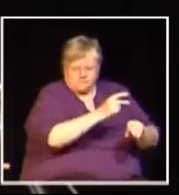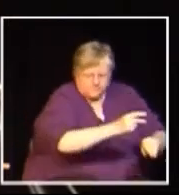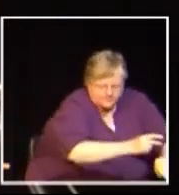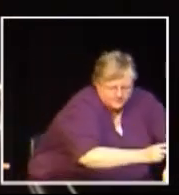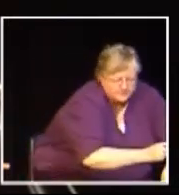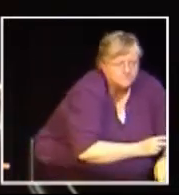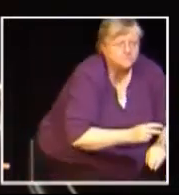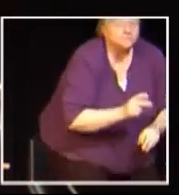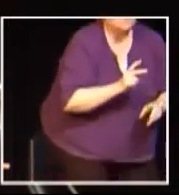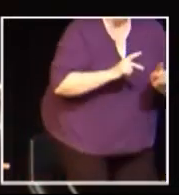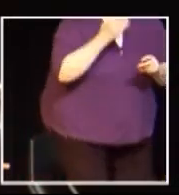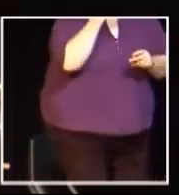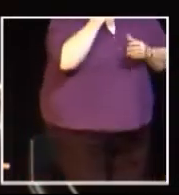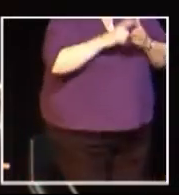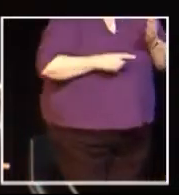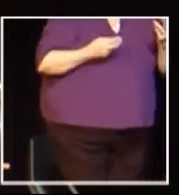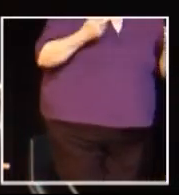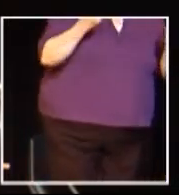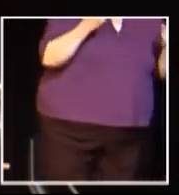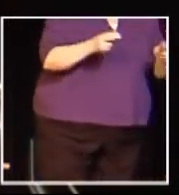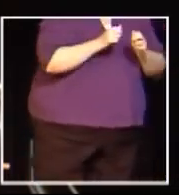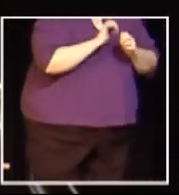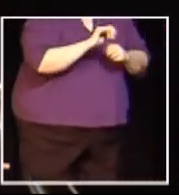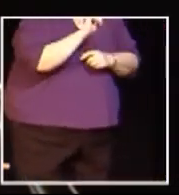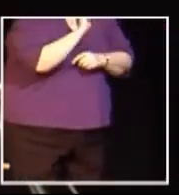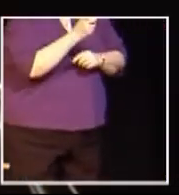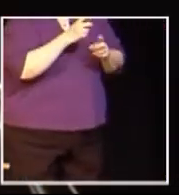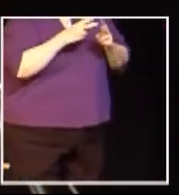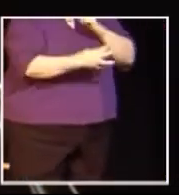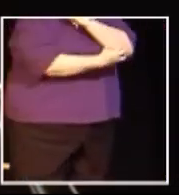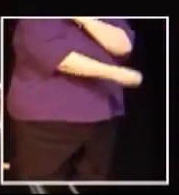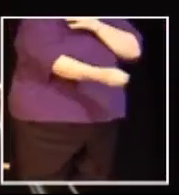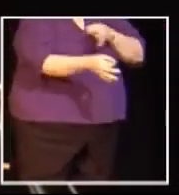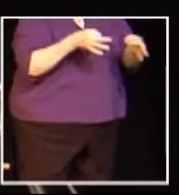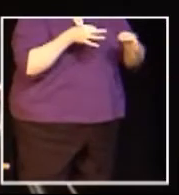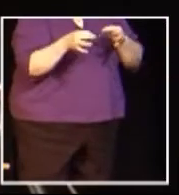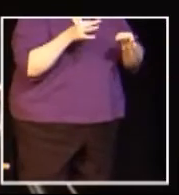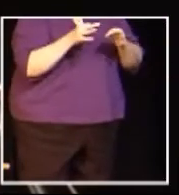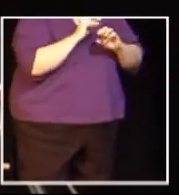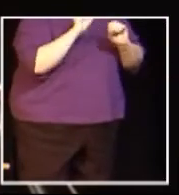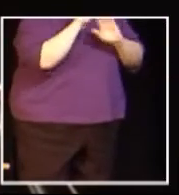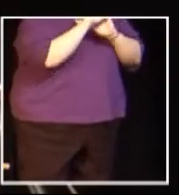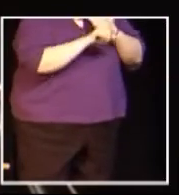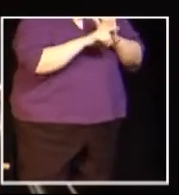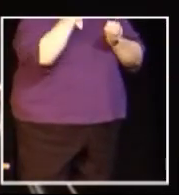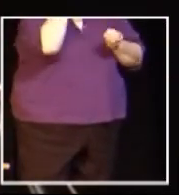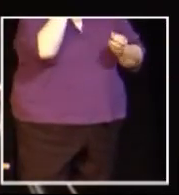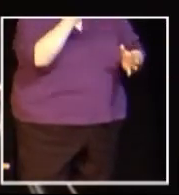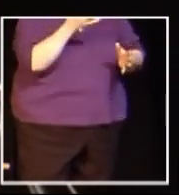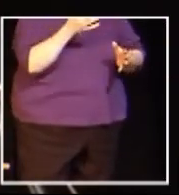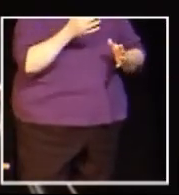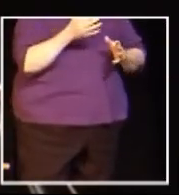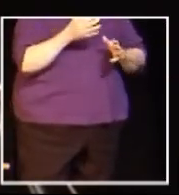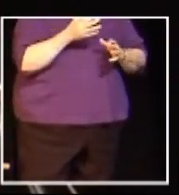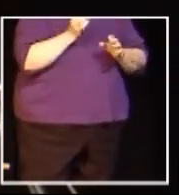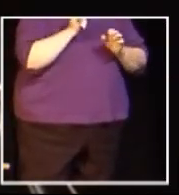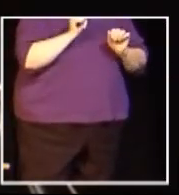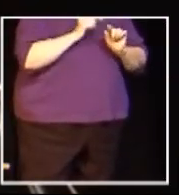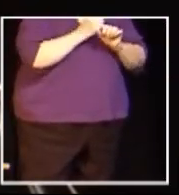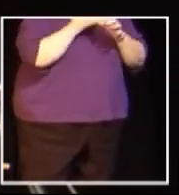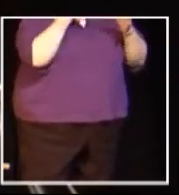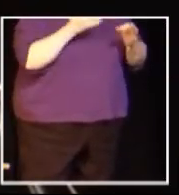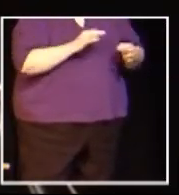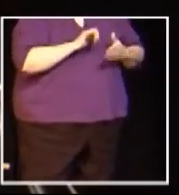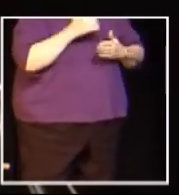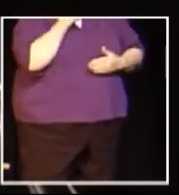Nobody knew what was going on with it. It was very poorly explained and we didn't have any background information